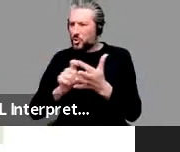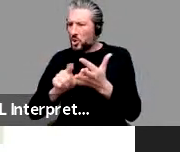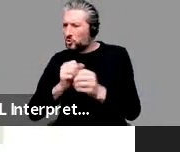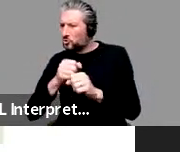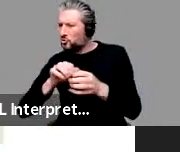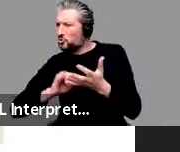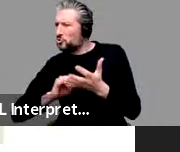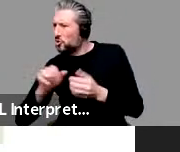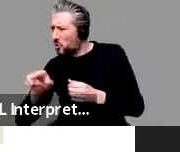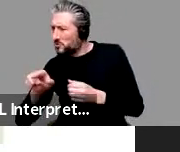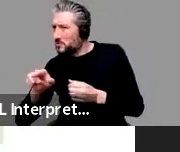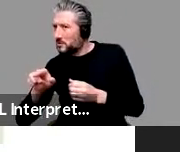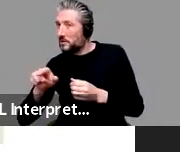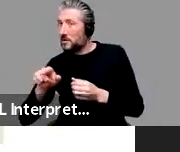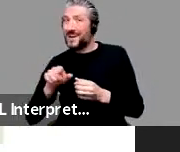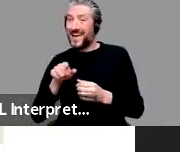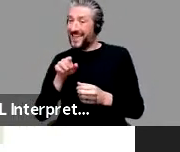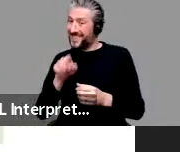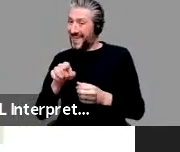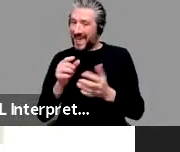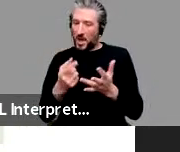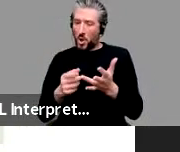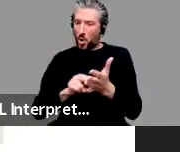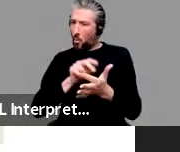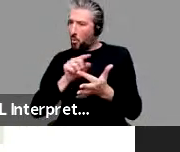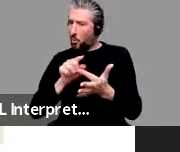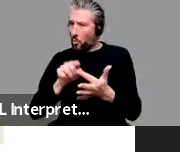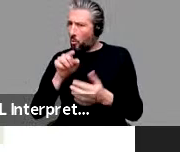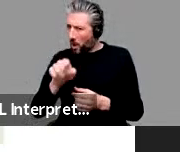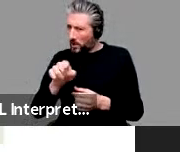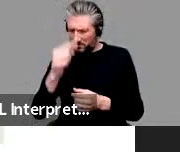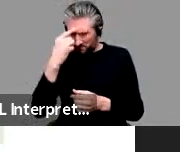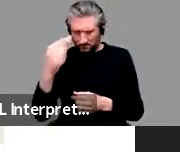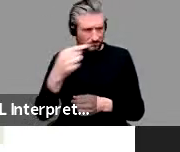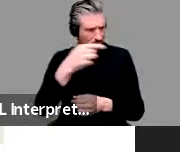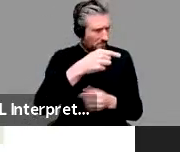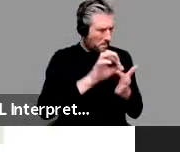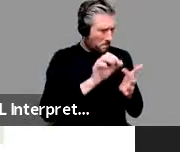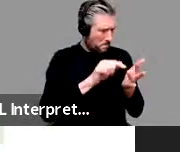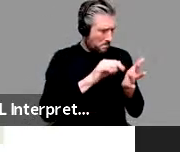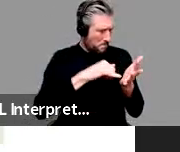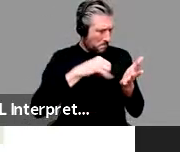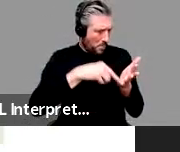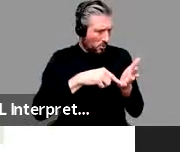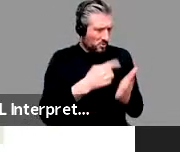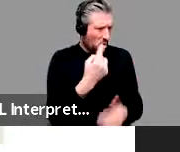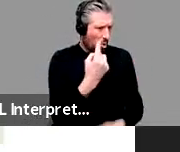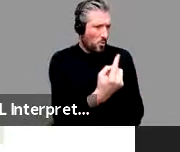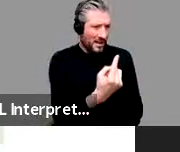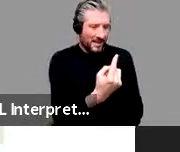one here only, only evokes posts, not the whole end bar.